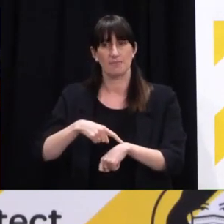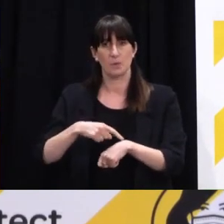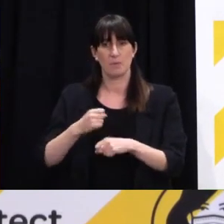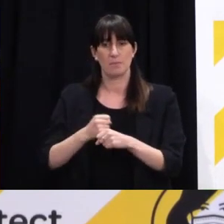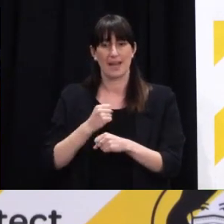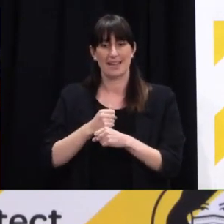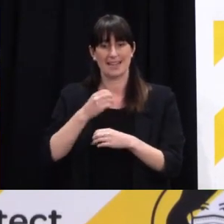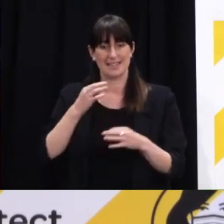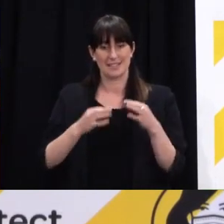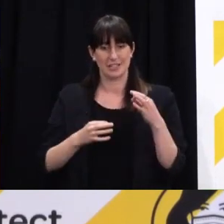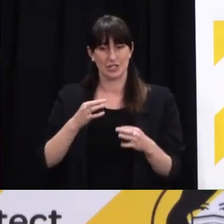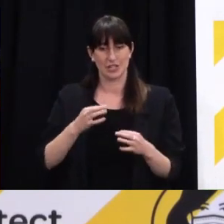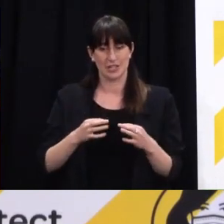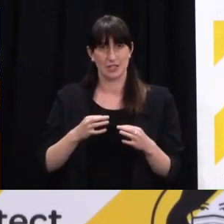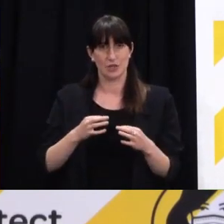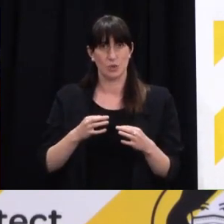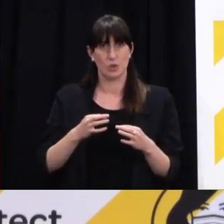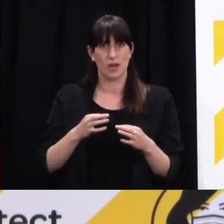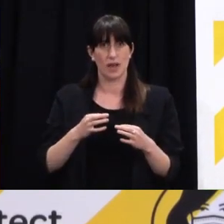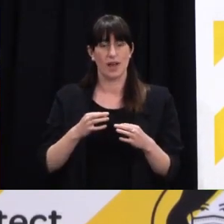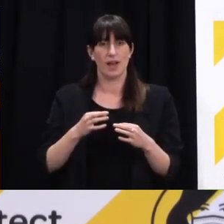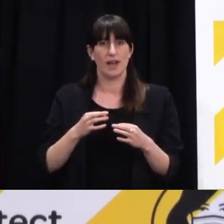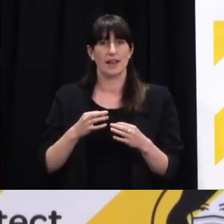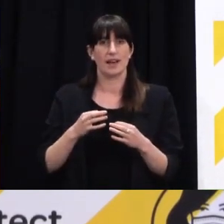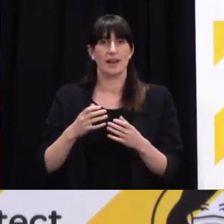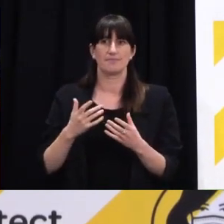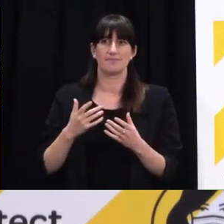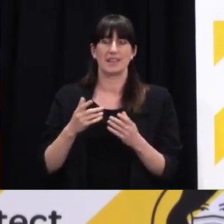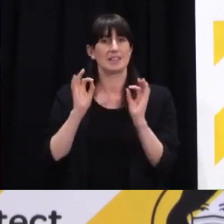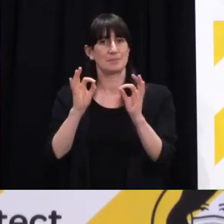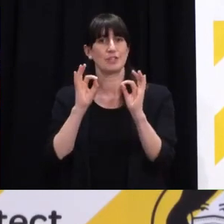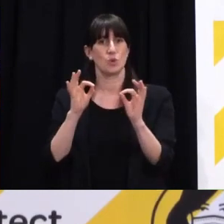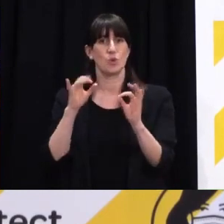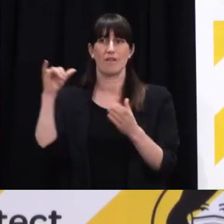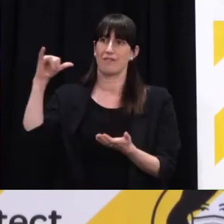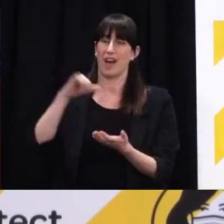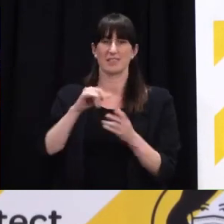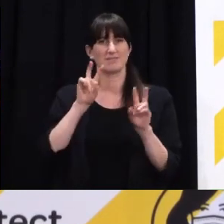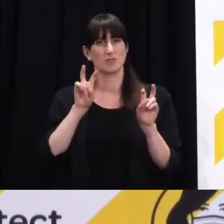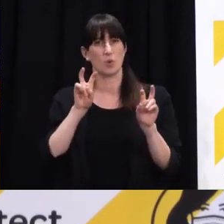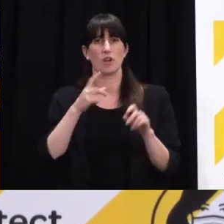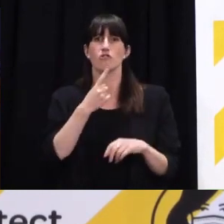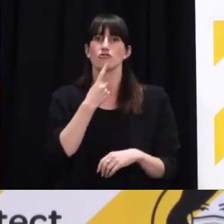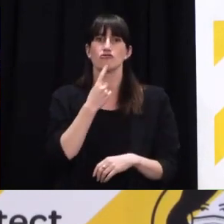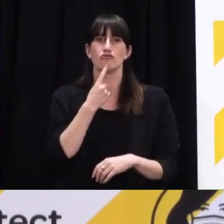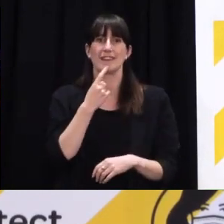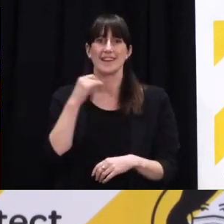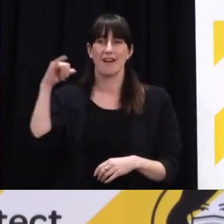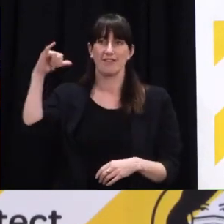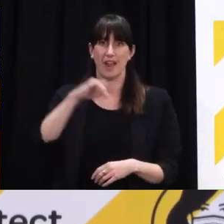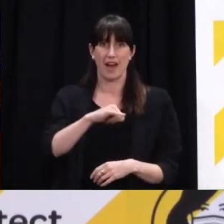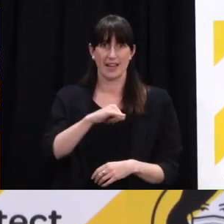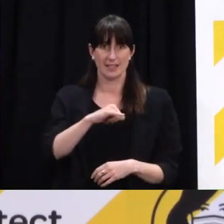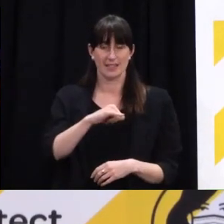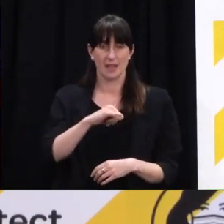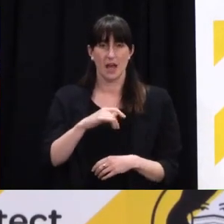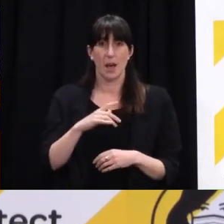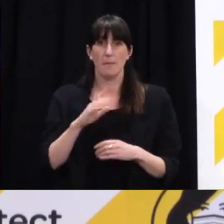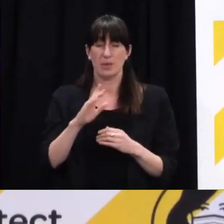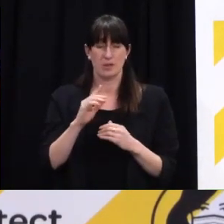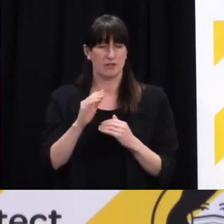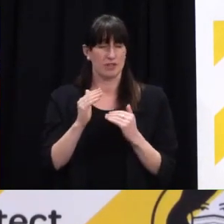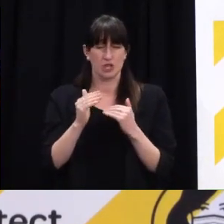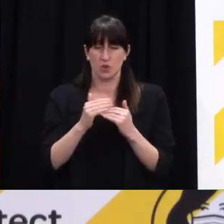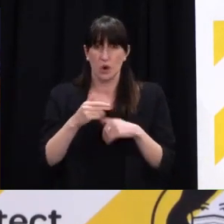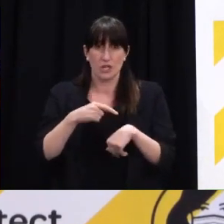was made that we would put on red flights, but the amount of time people had to get on those red flights, from my recollection, was it was a very short